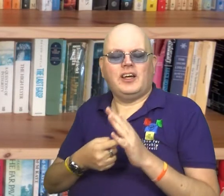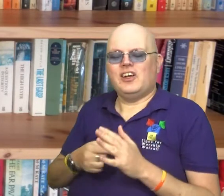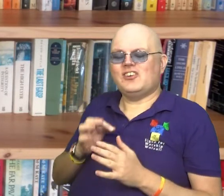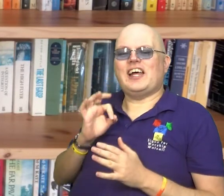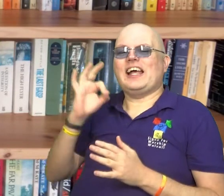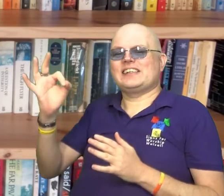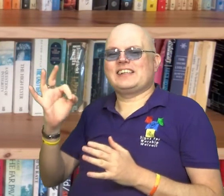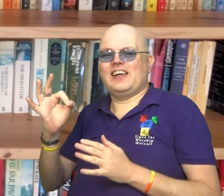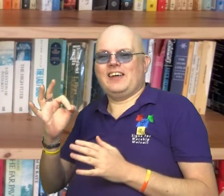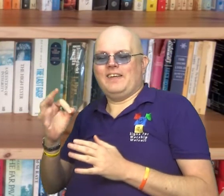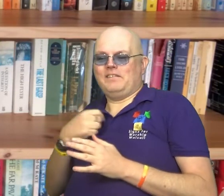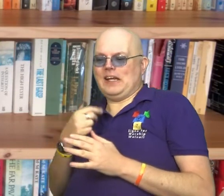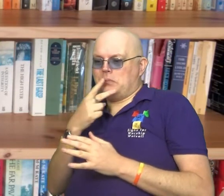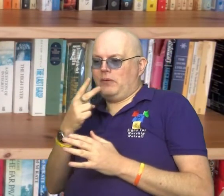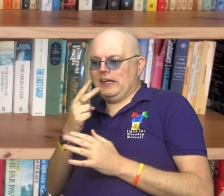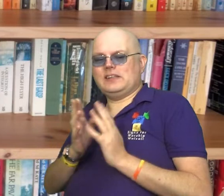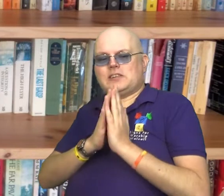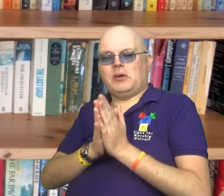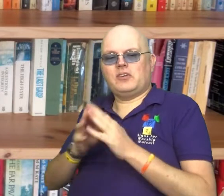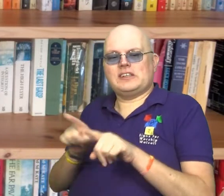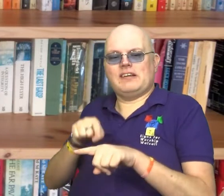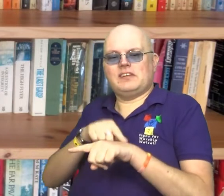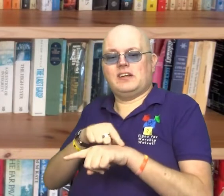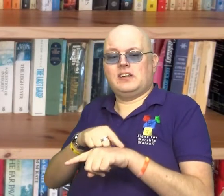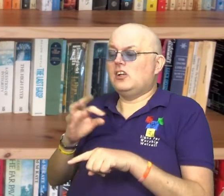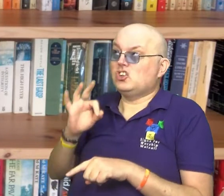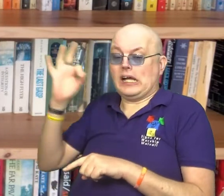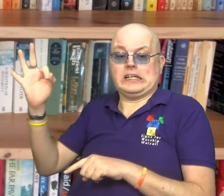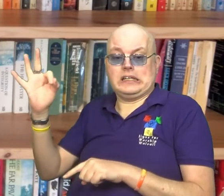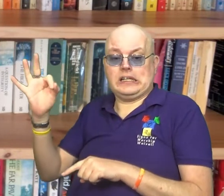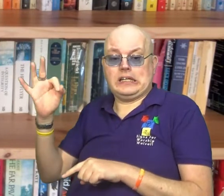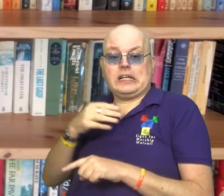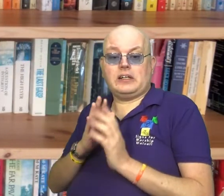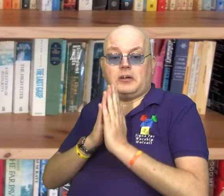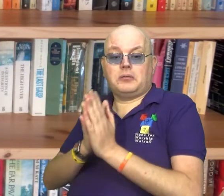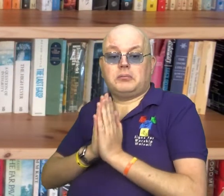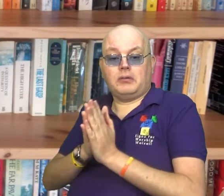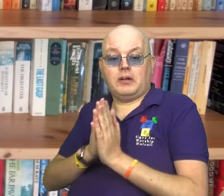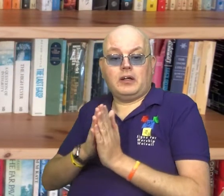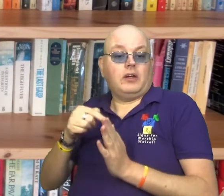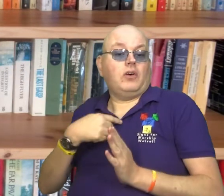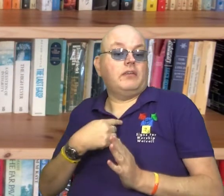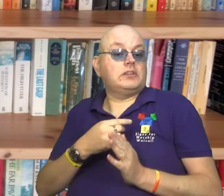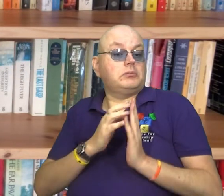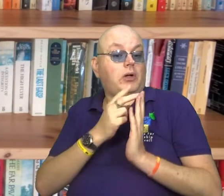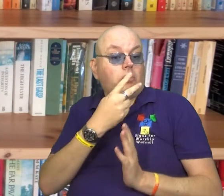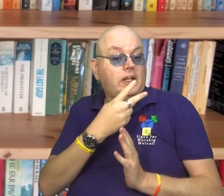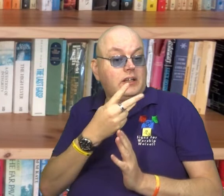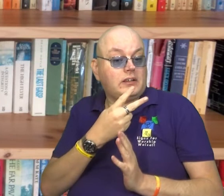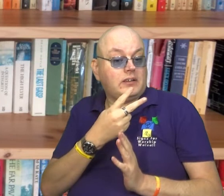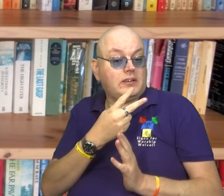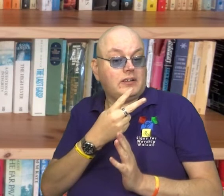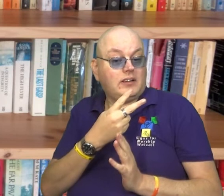Instead of asking if I could smoke whilst I was praying, I simply asked the abbot if I could pray whilst I was smoking.